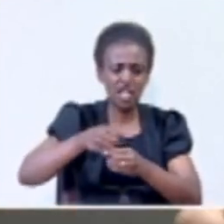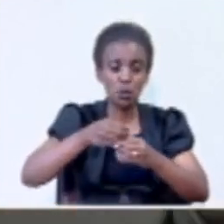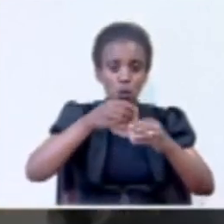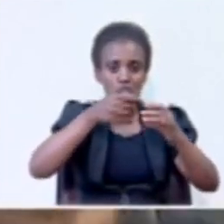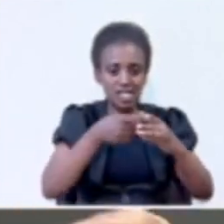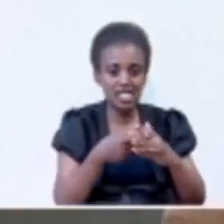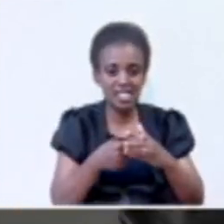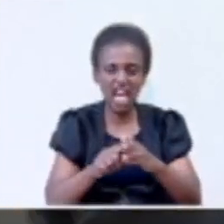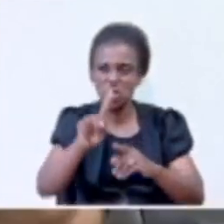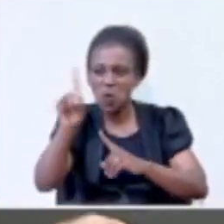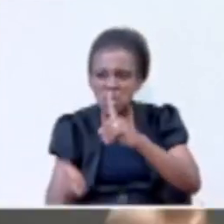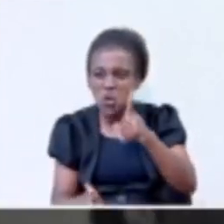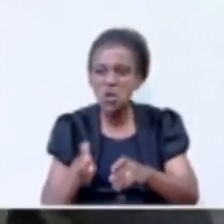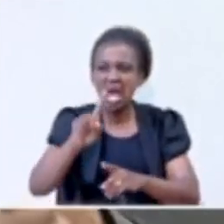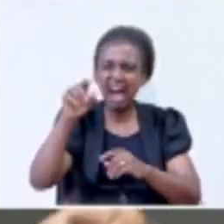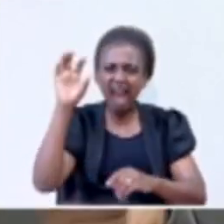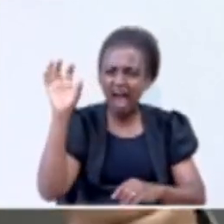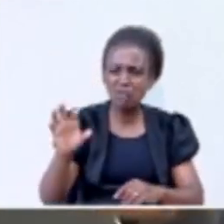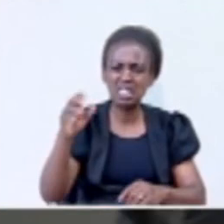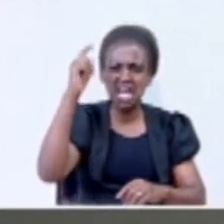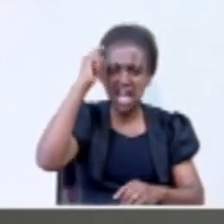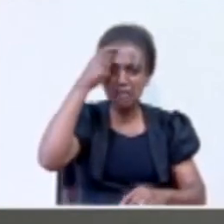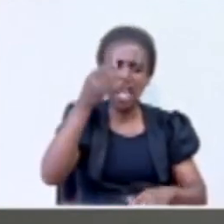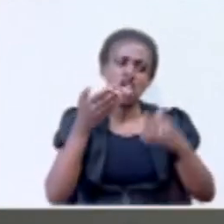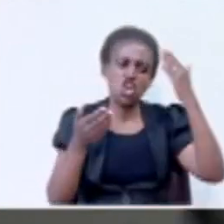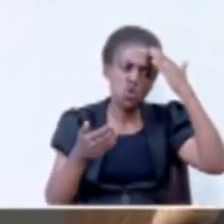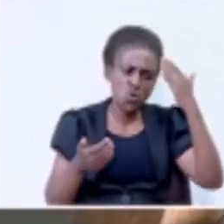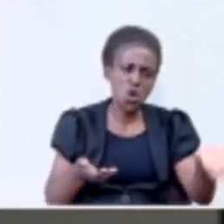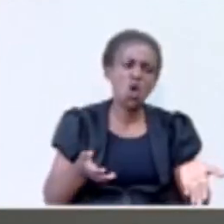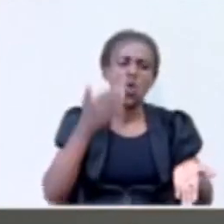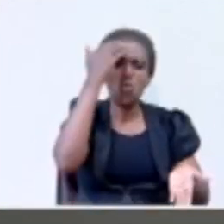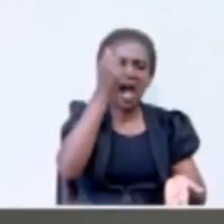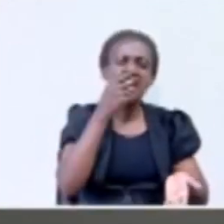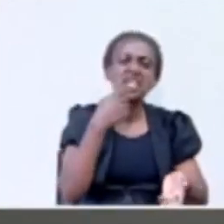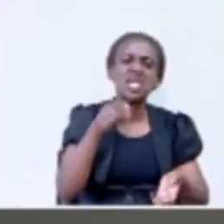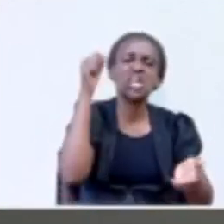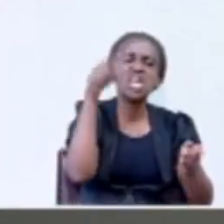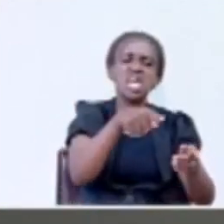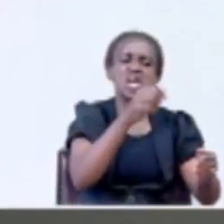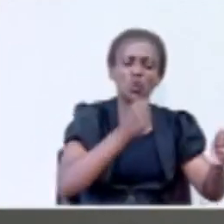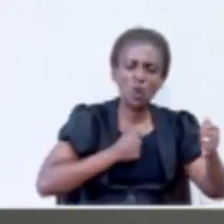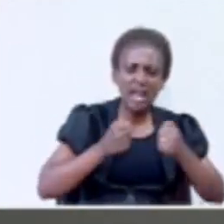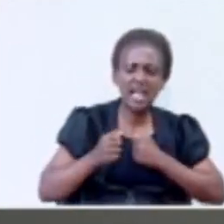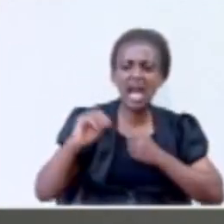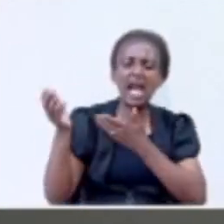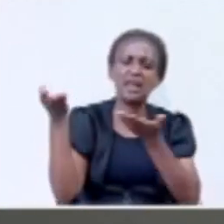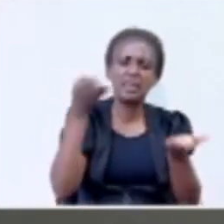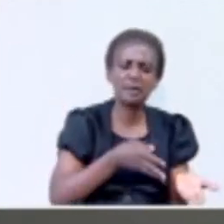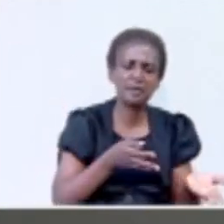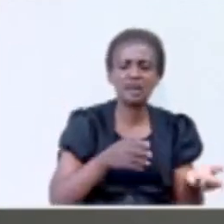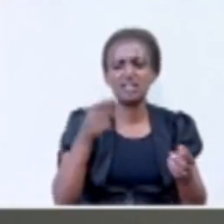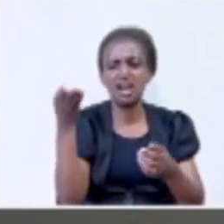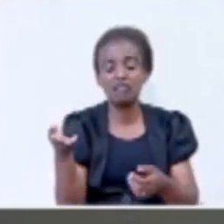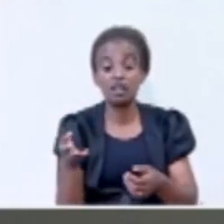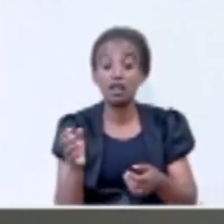questioning, harassing the government. they say, ah, you know what I do, you see this Rwanda, which is coming in and doing this.